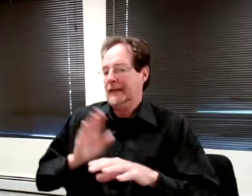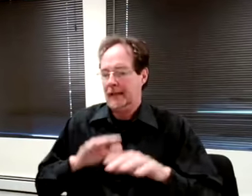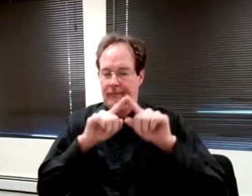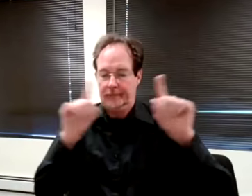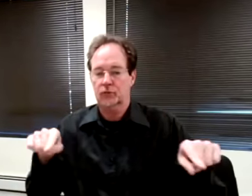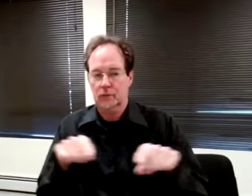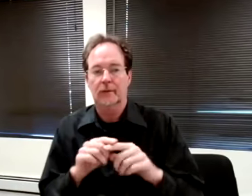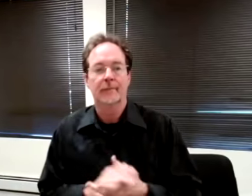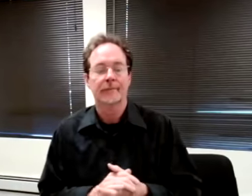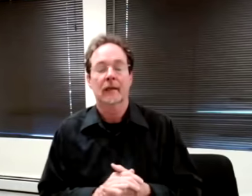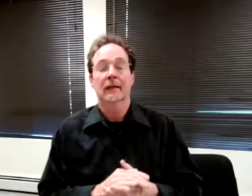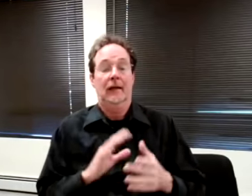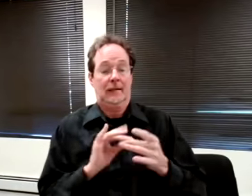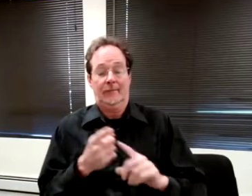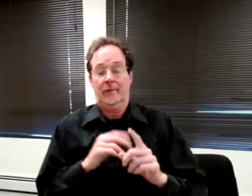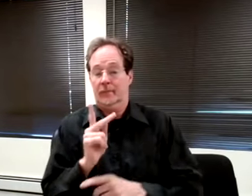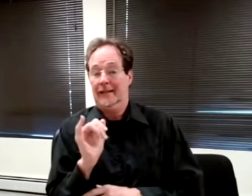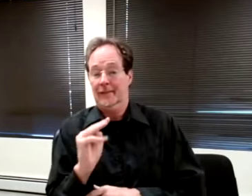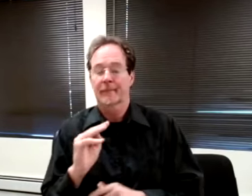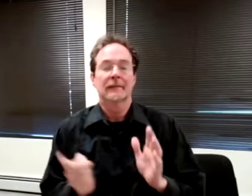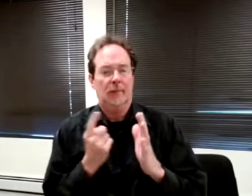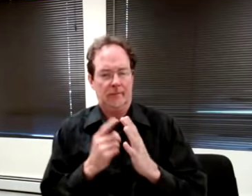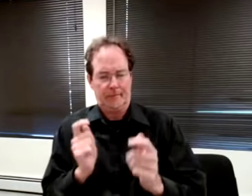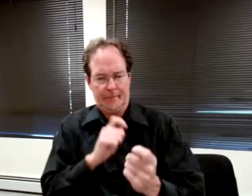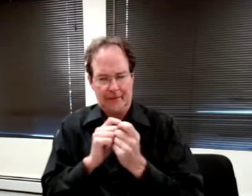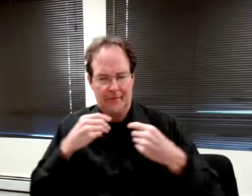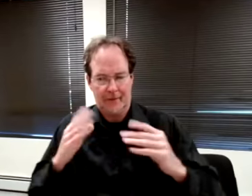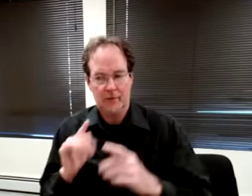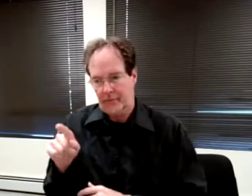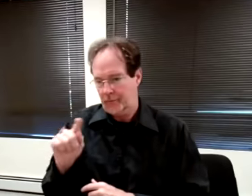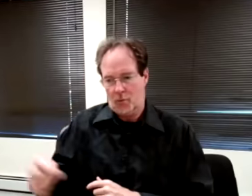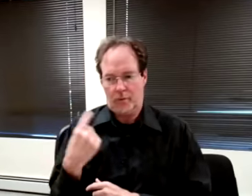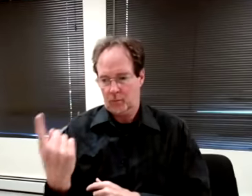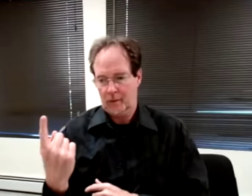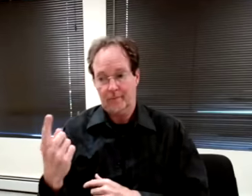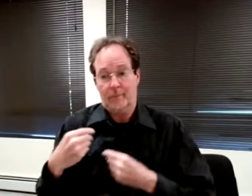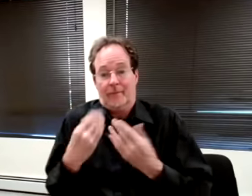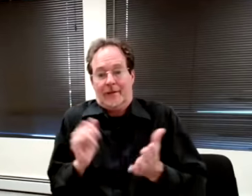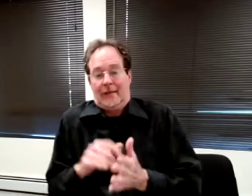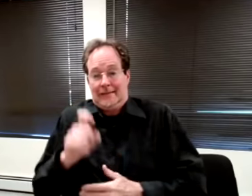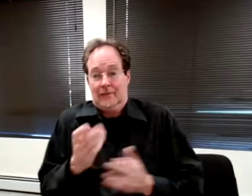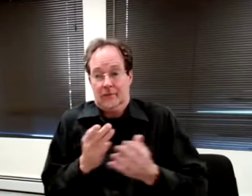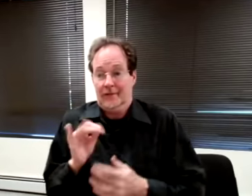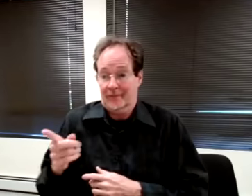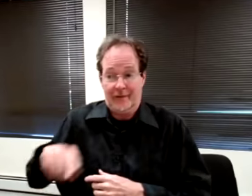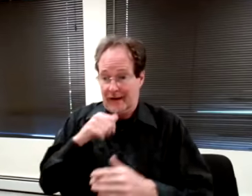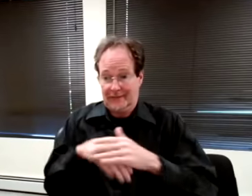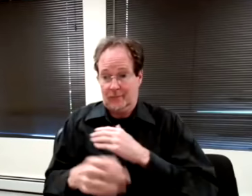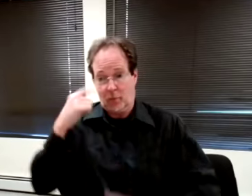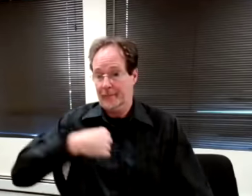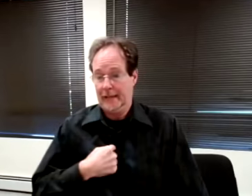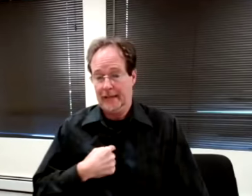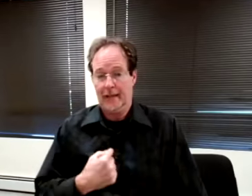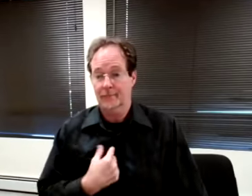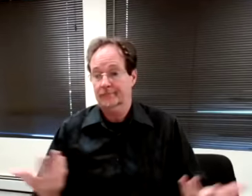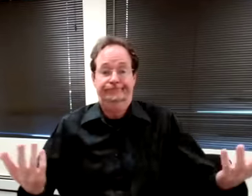Another comment from Kim sometimes a particular vendor is the only one that provides the needed service, and if they are not accessible to me. I'm just sort